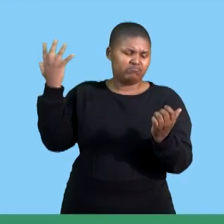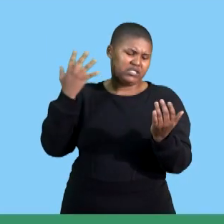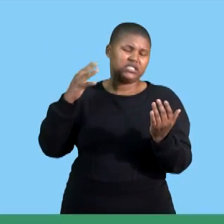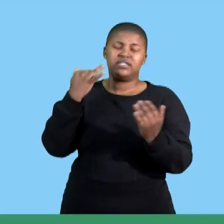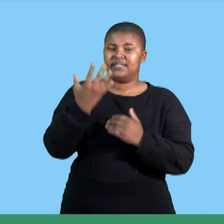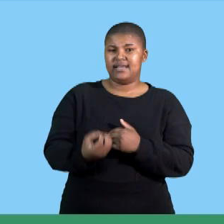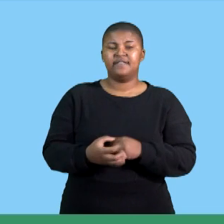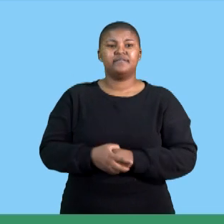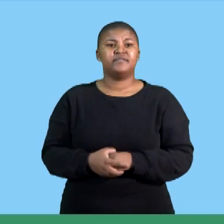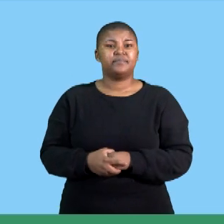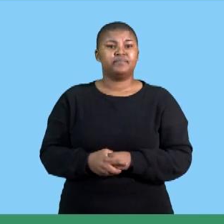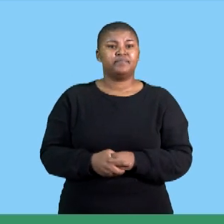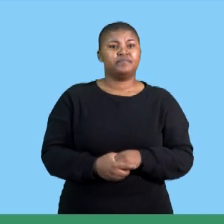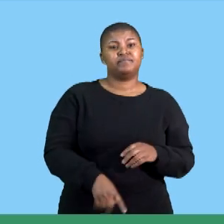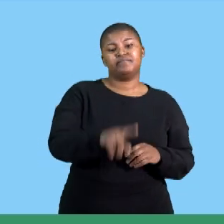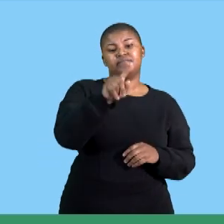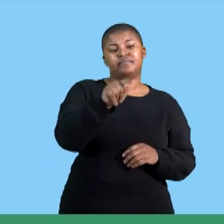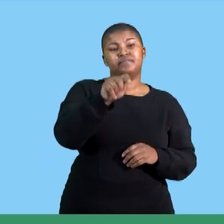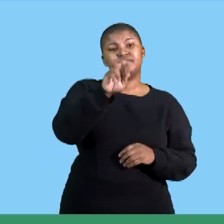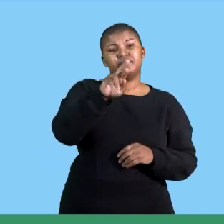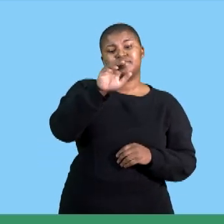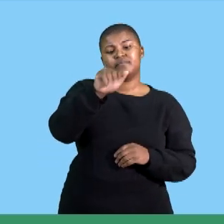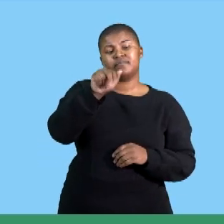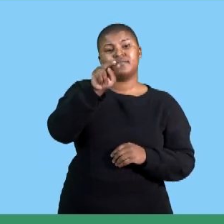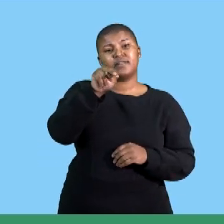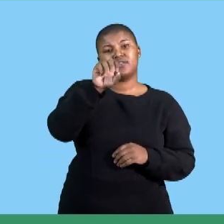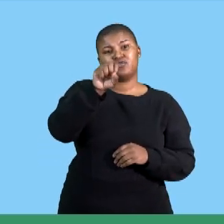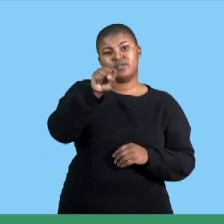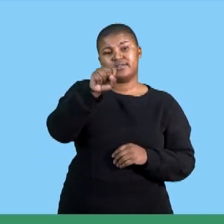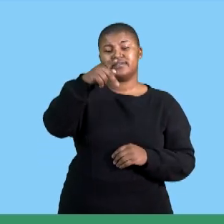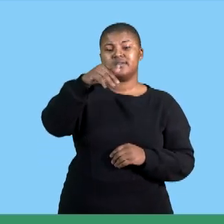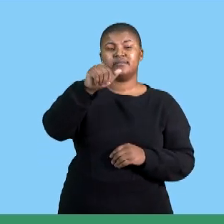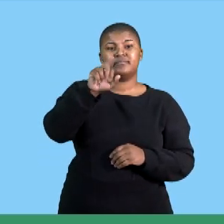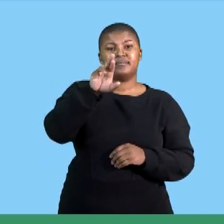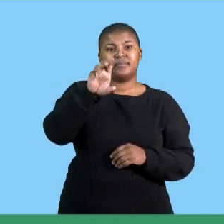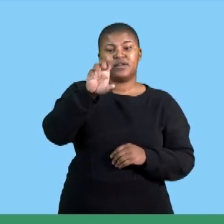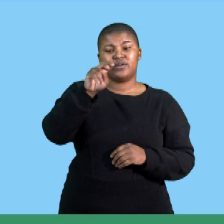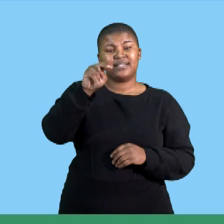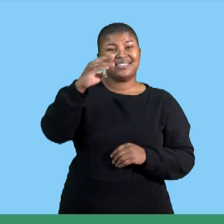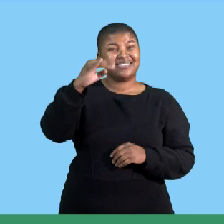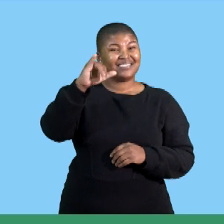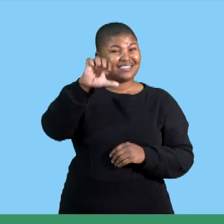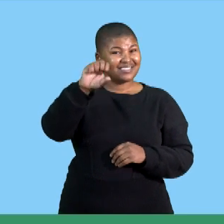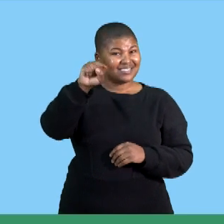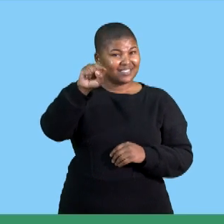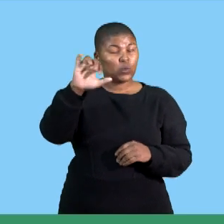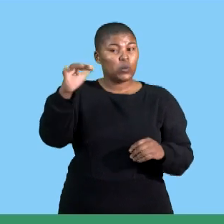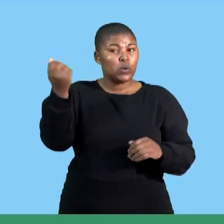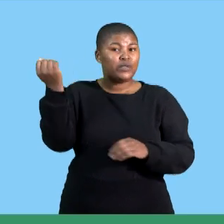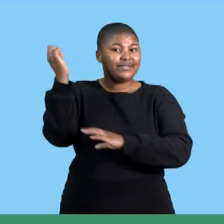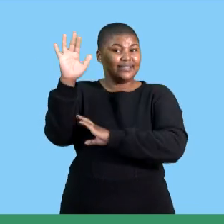transparencies or slides a transparency is a thin sheet of transparent flexible material